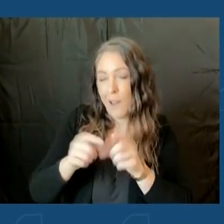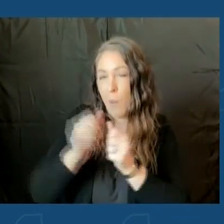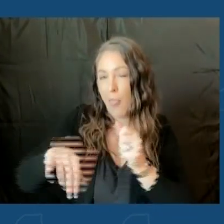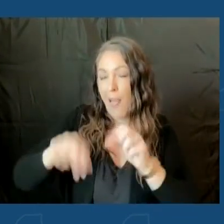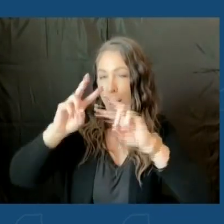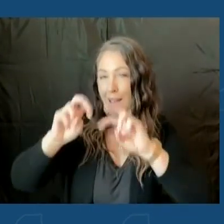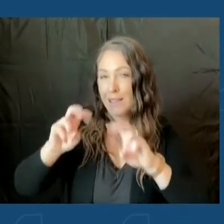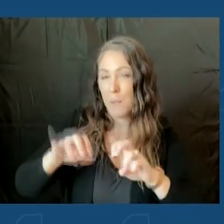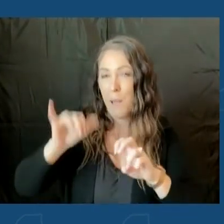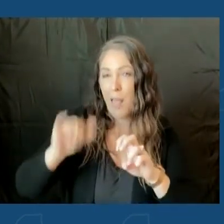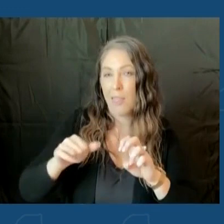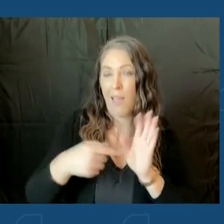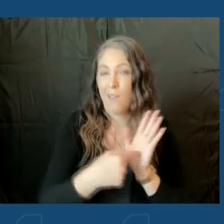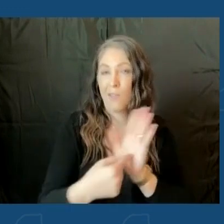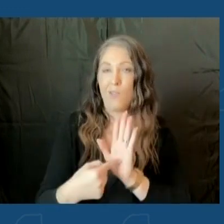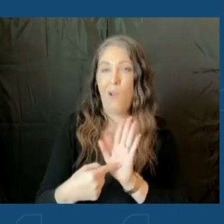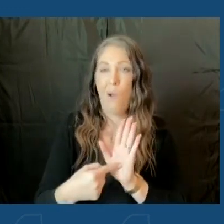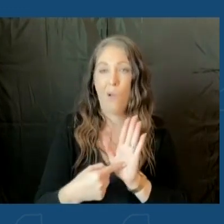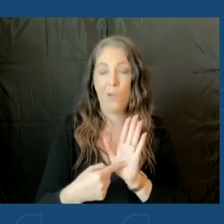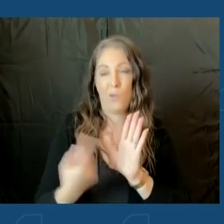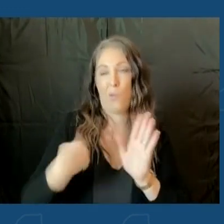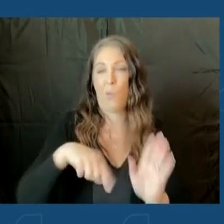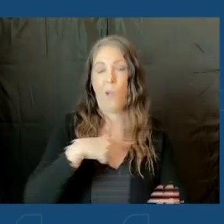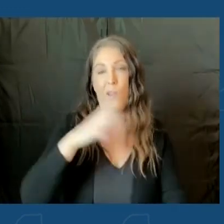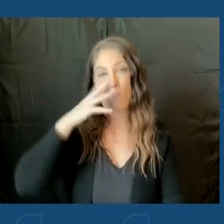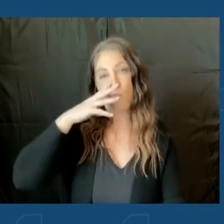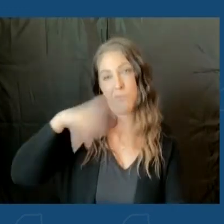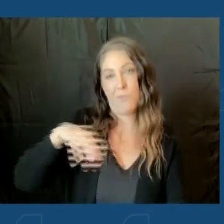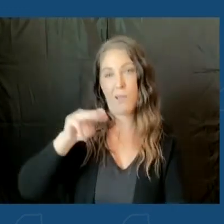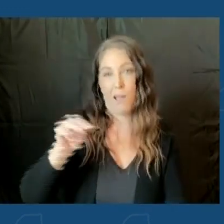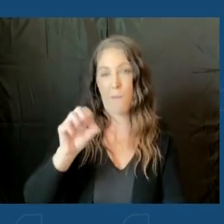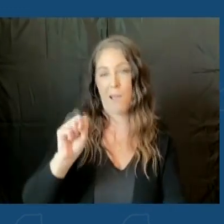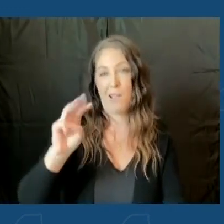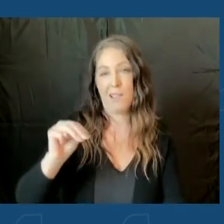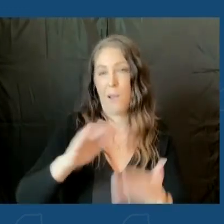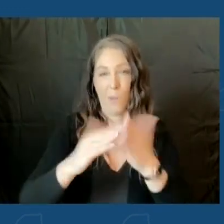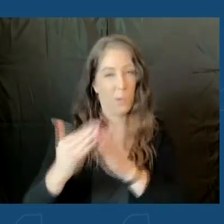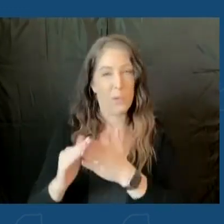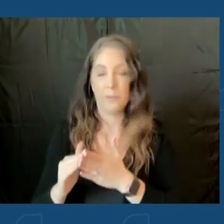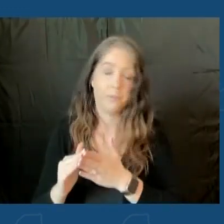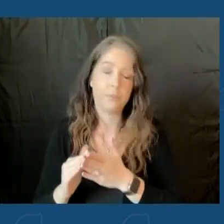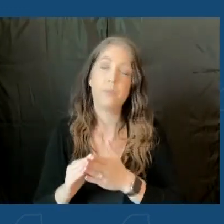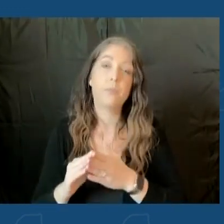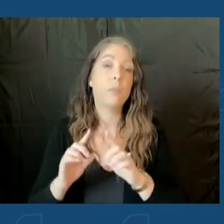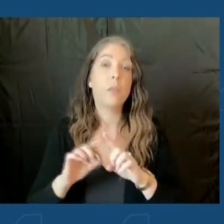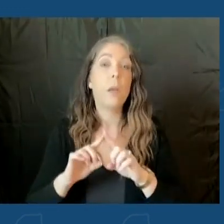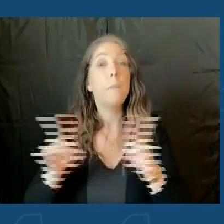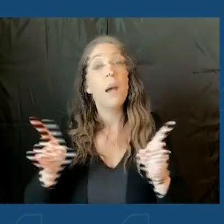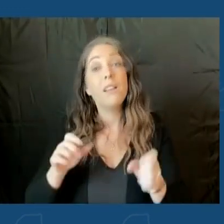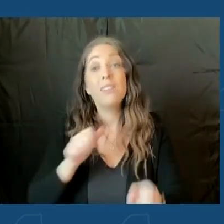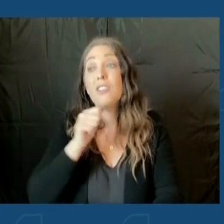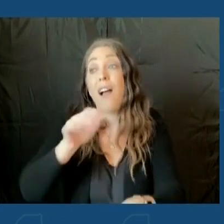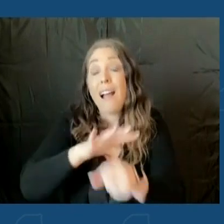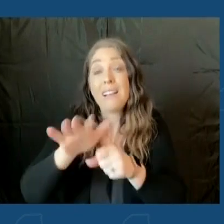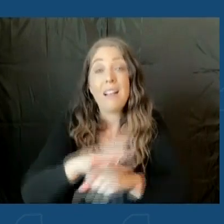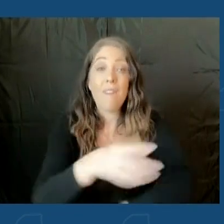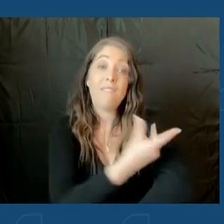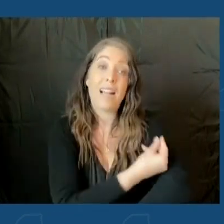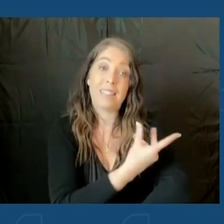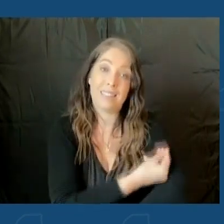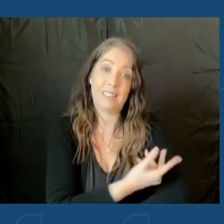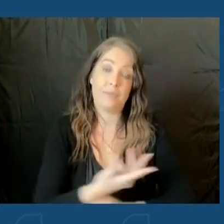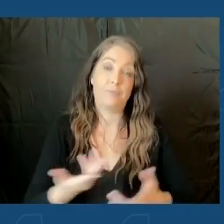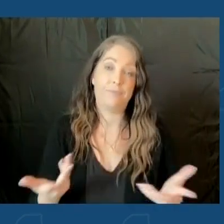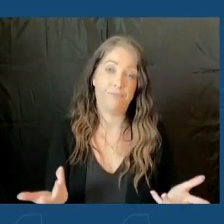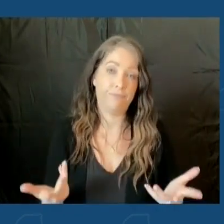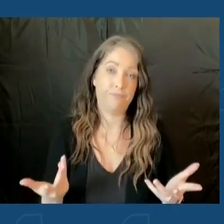reflects an indifference to the MSM community, but there is not enough vaccine. We've all